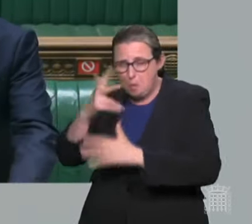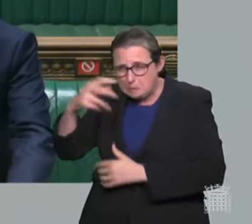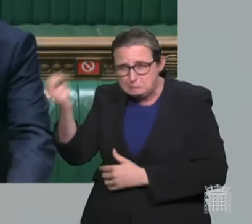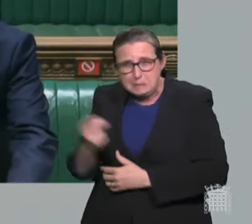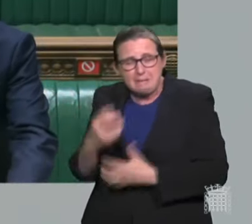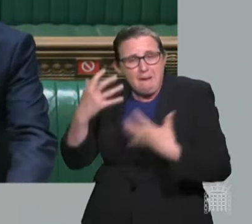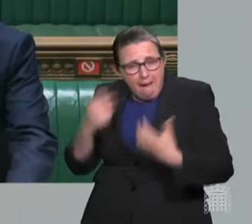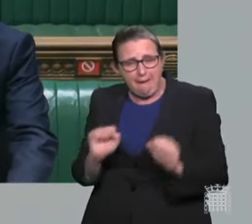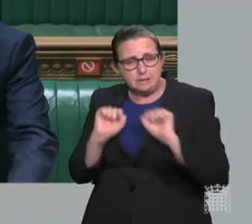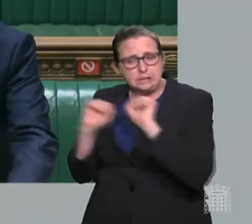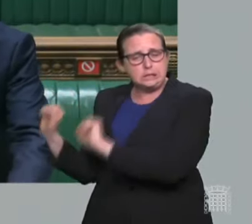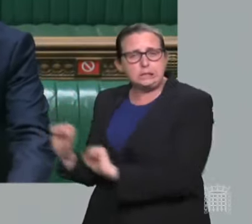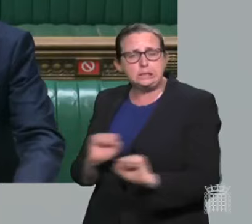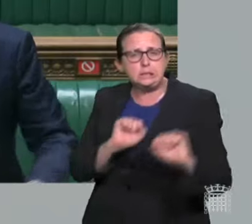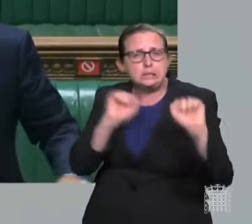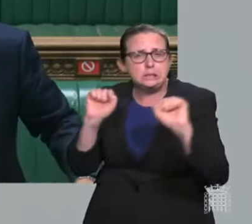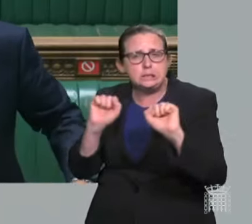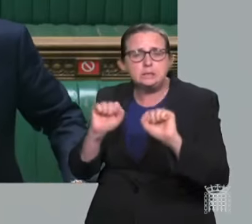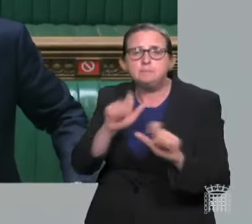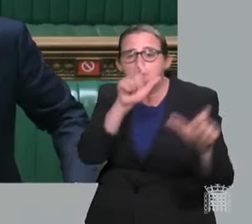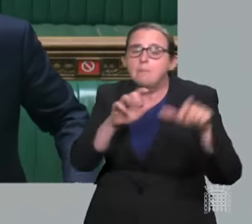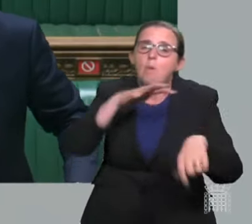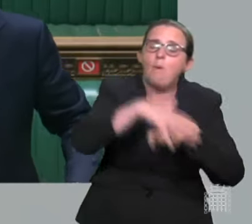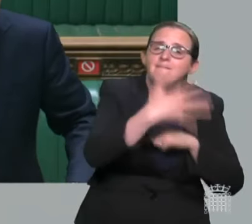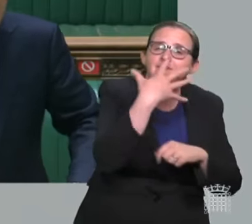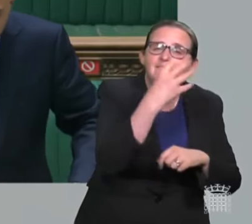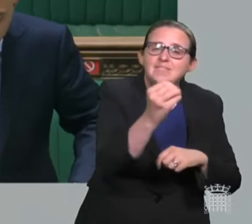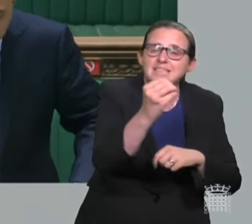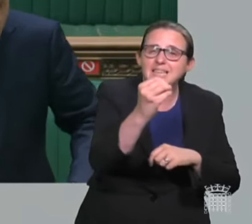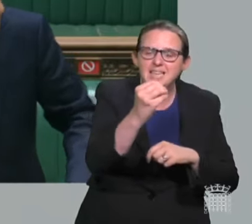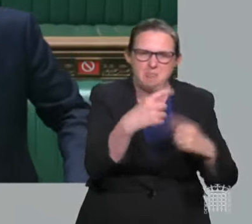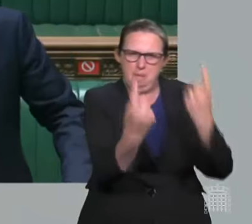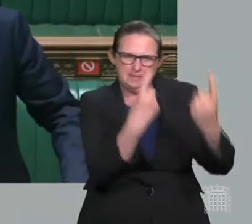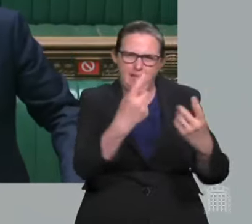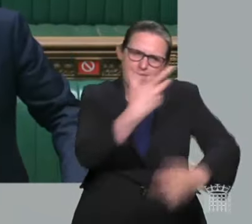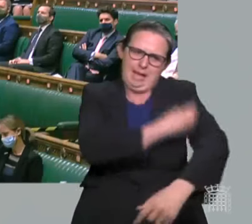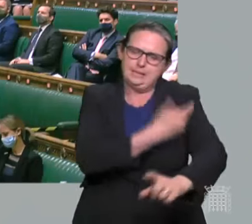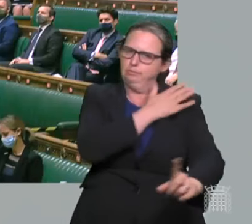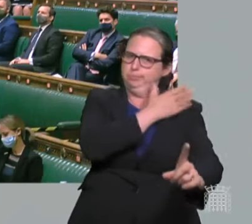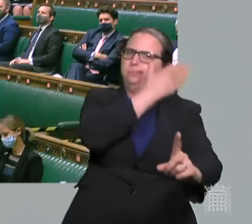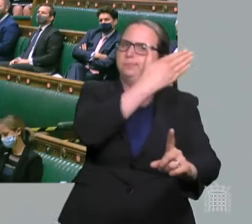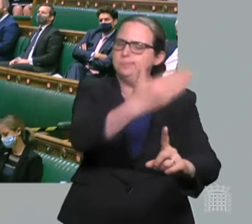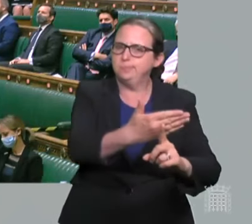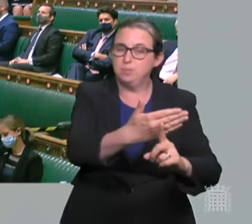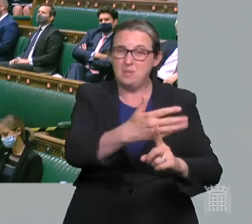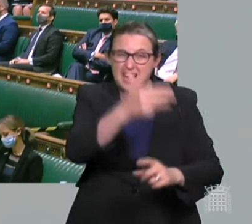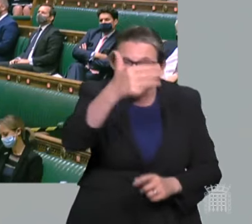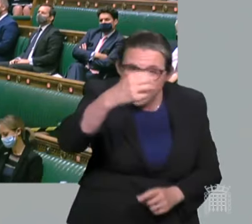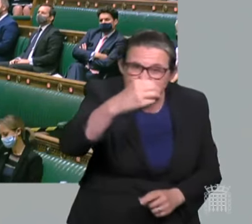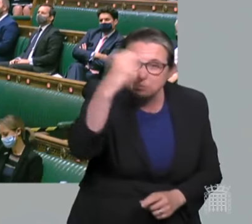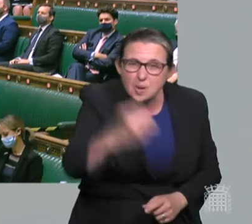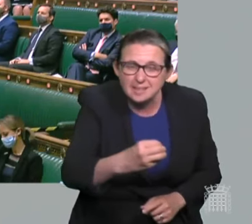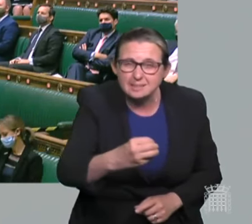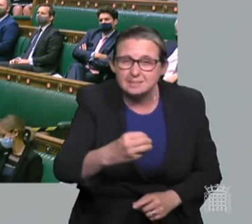people who got the jab earlier in the programme, that figure rises to over 9 in 10. Now, Mr Speaker,